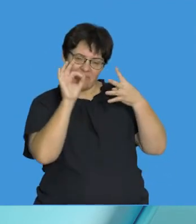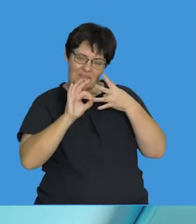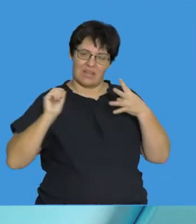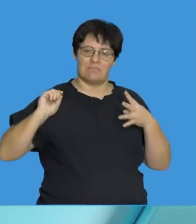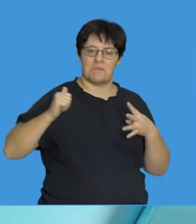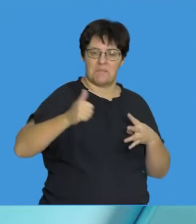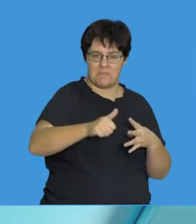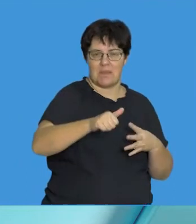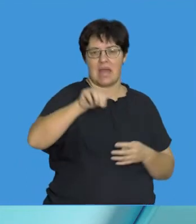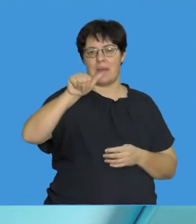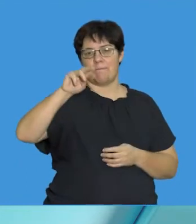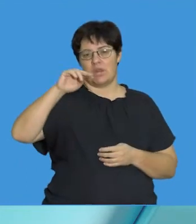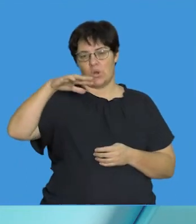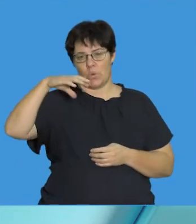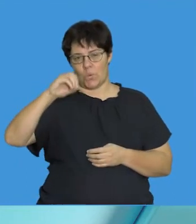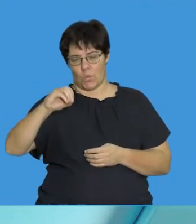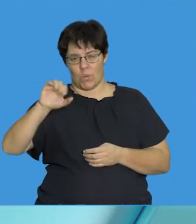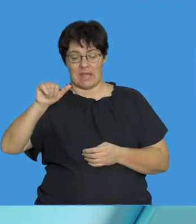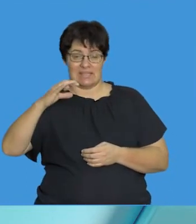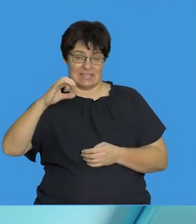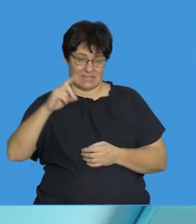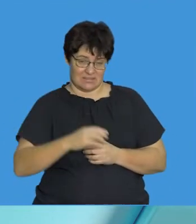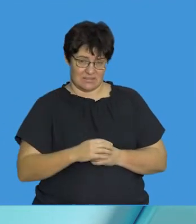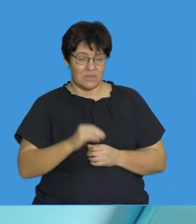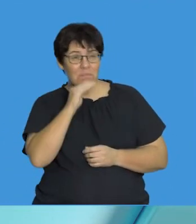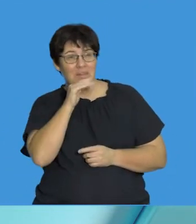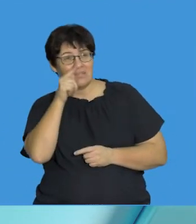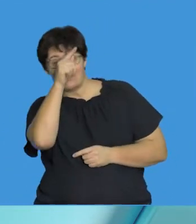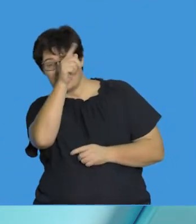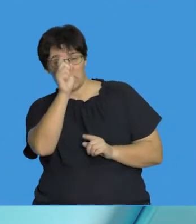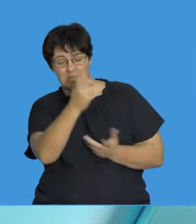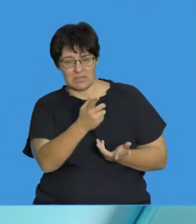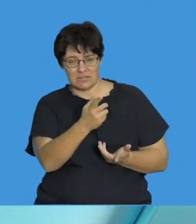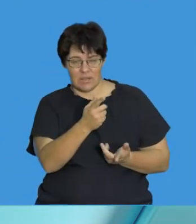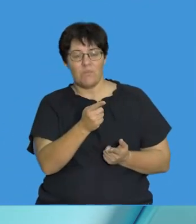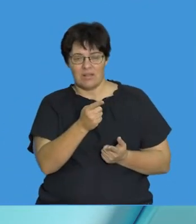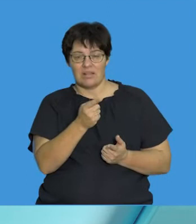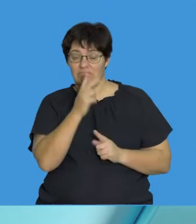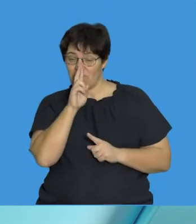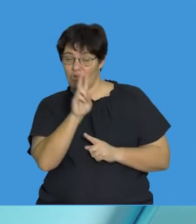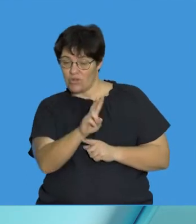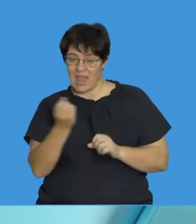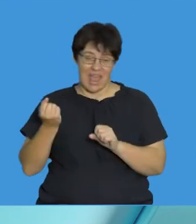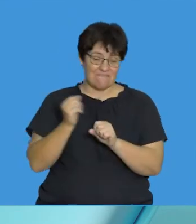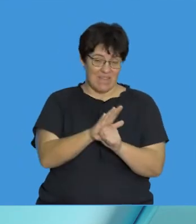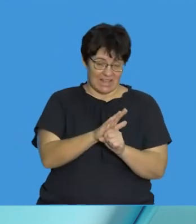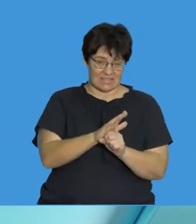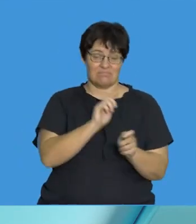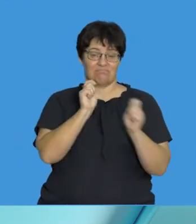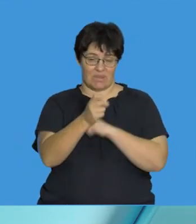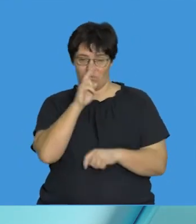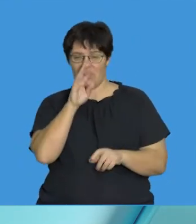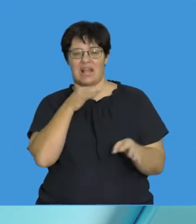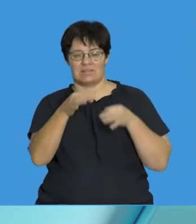the specific sequence of amino acids. What will this mean to the protein? We'll have to unpack that when we look at the